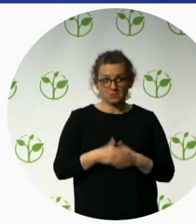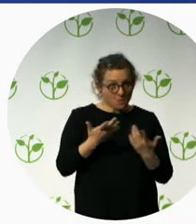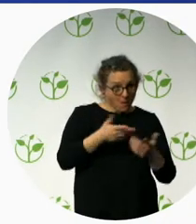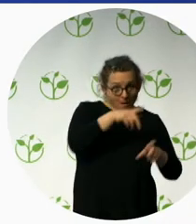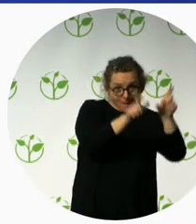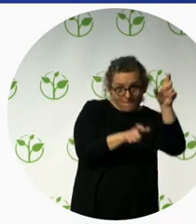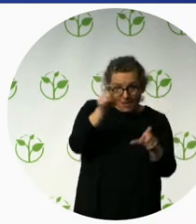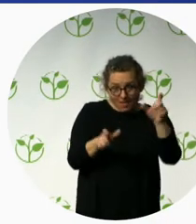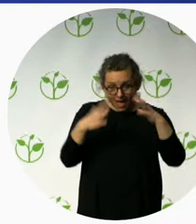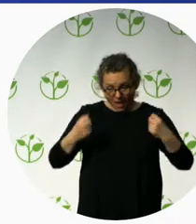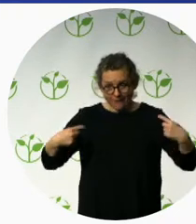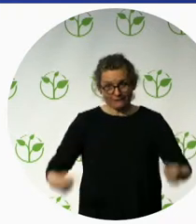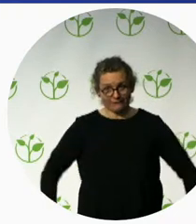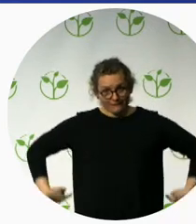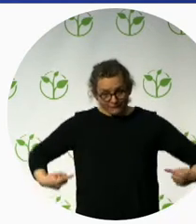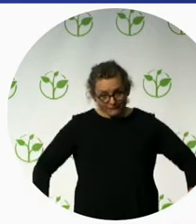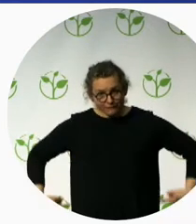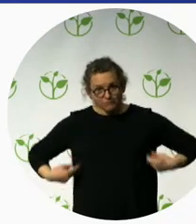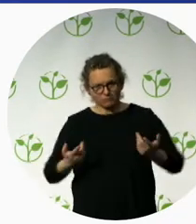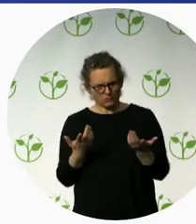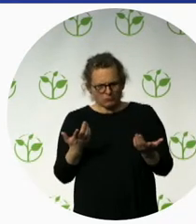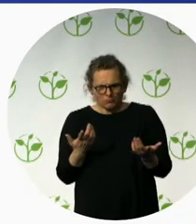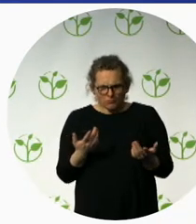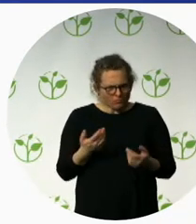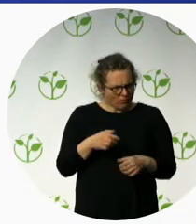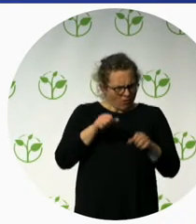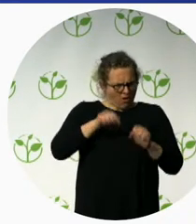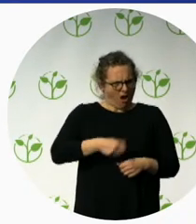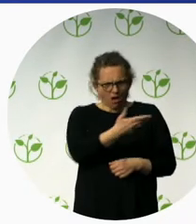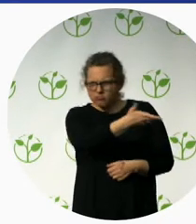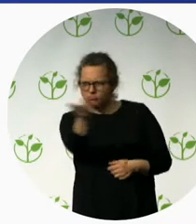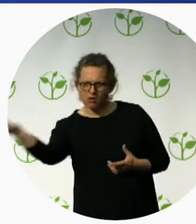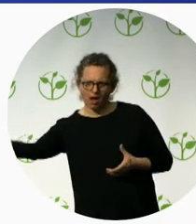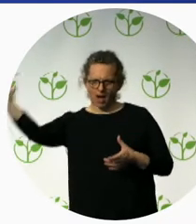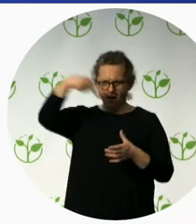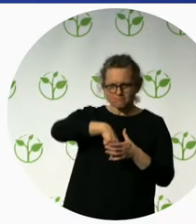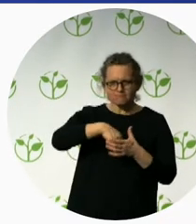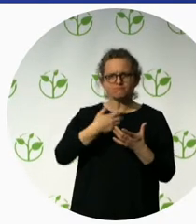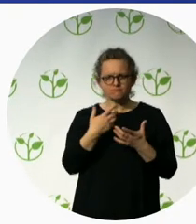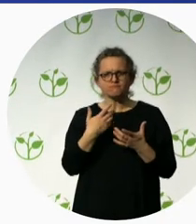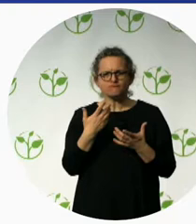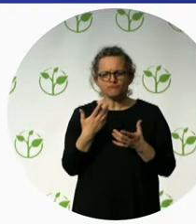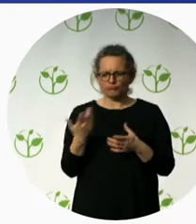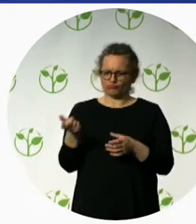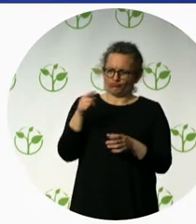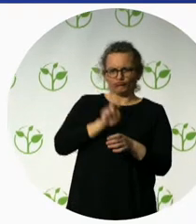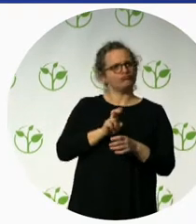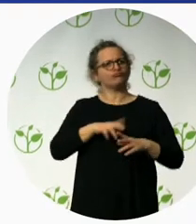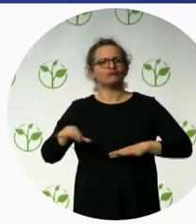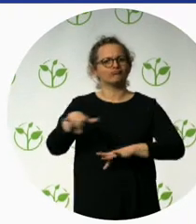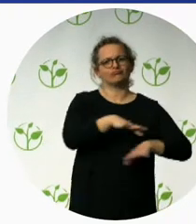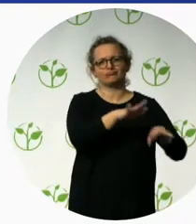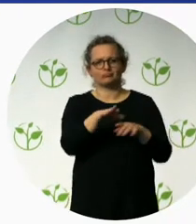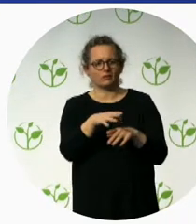just as anyone else was always very important for us. So, from there, we